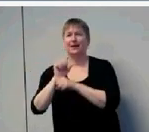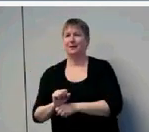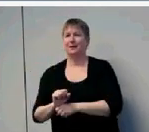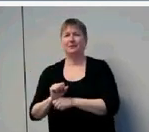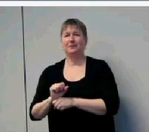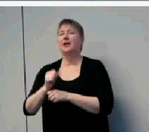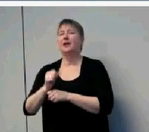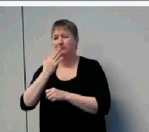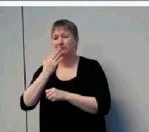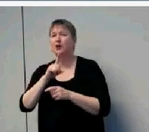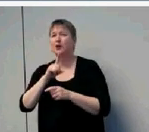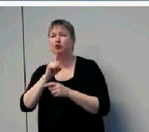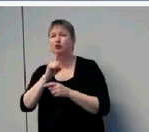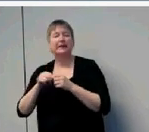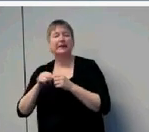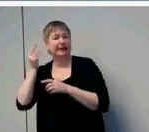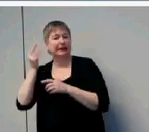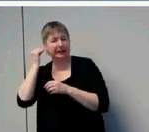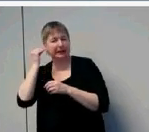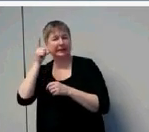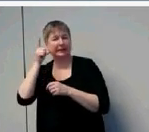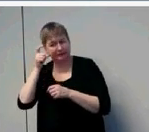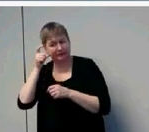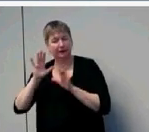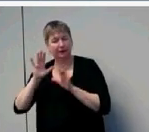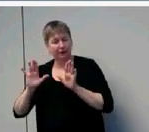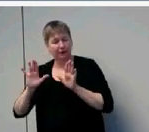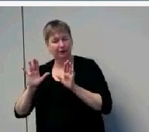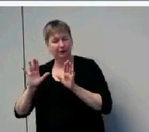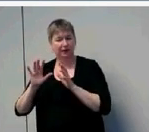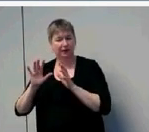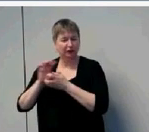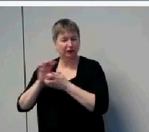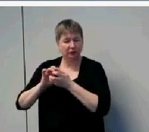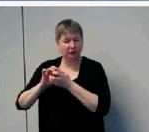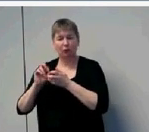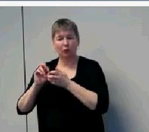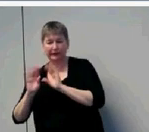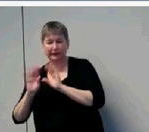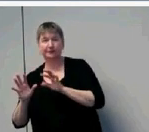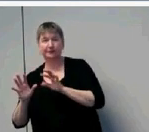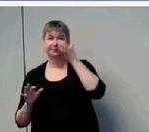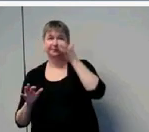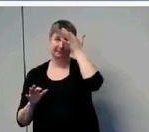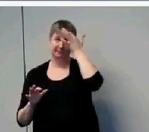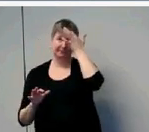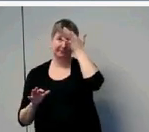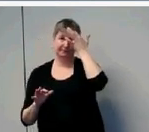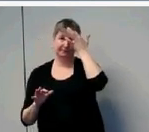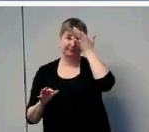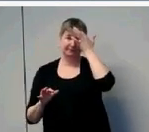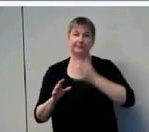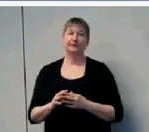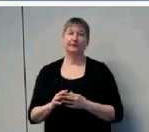listen to the device in order to detect any distortion. Special issues with children with the